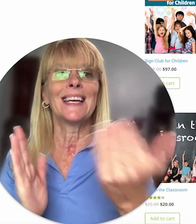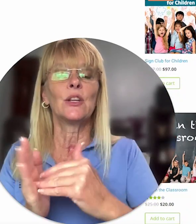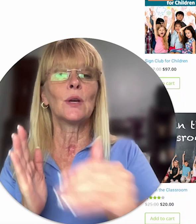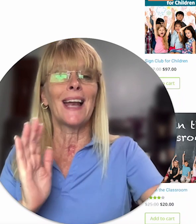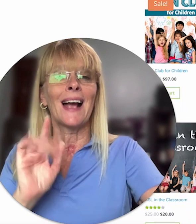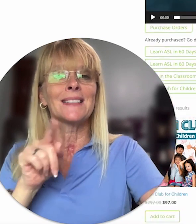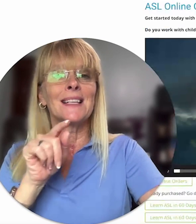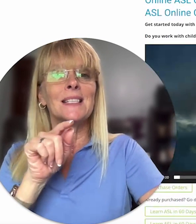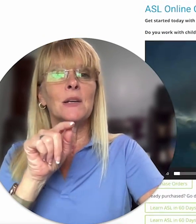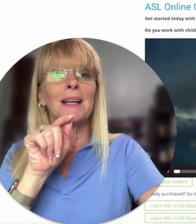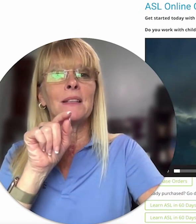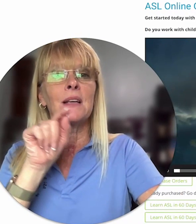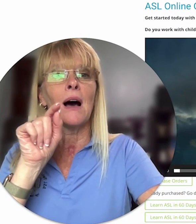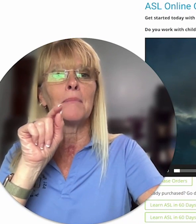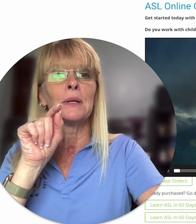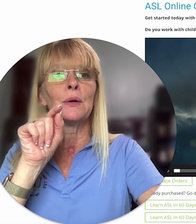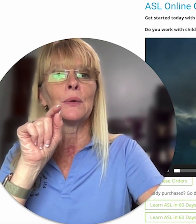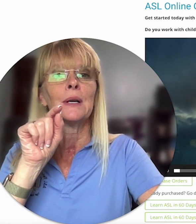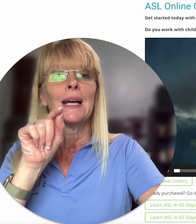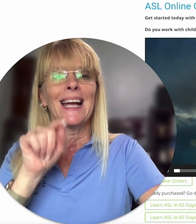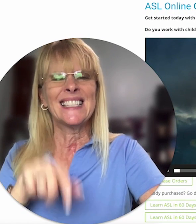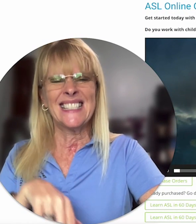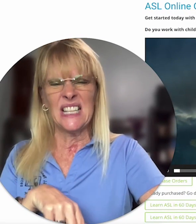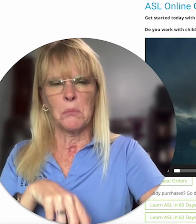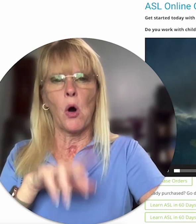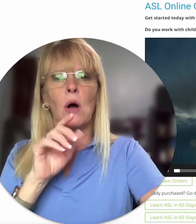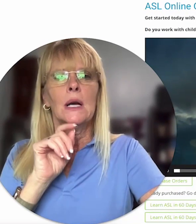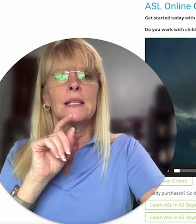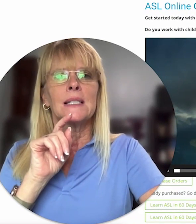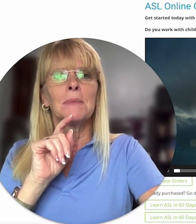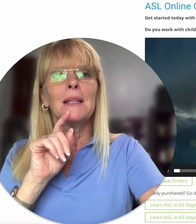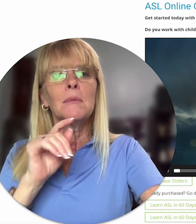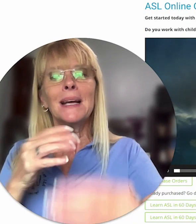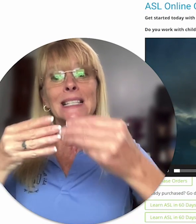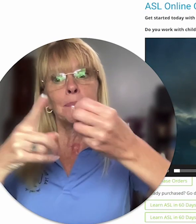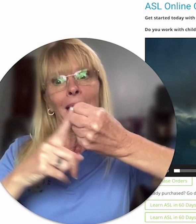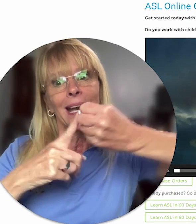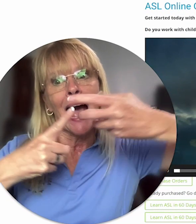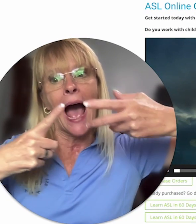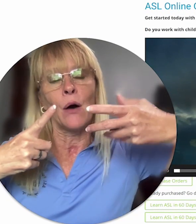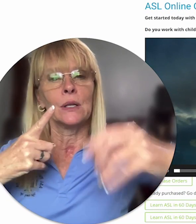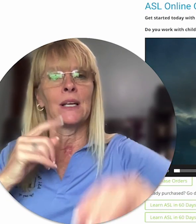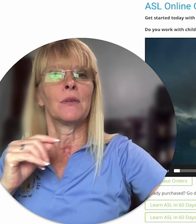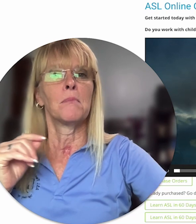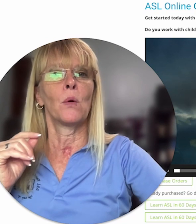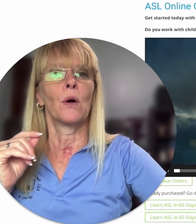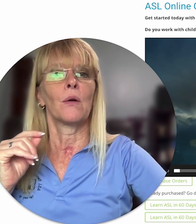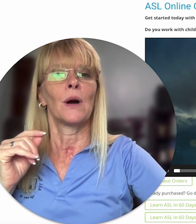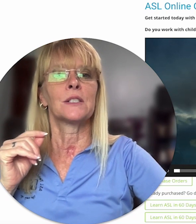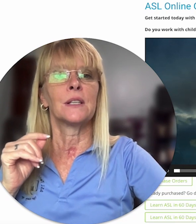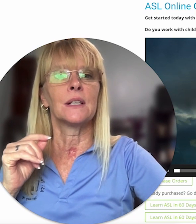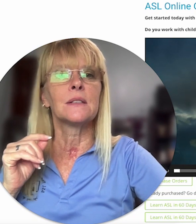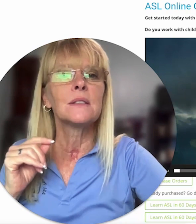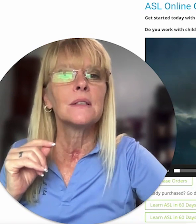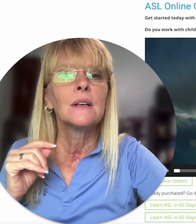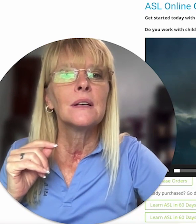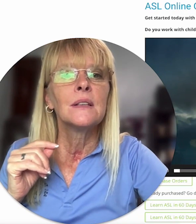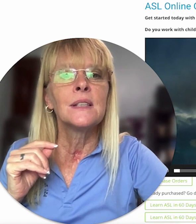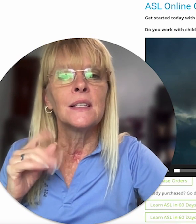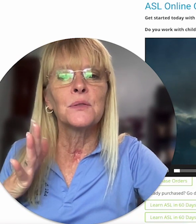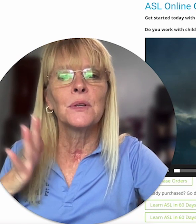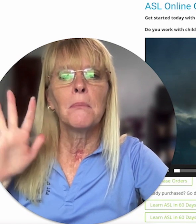again you can access them at the top blue and see them all some of them expand out even more watch this